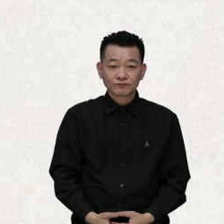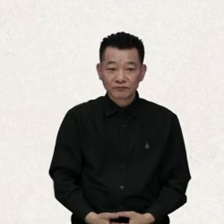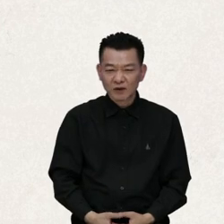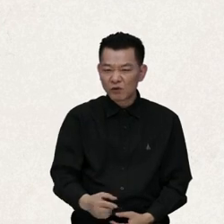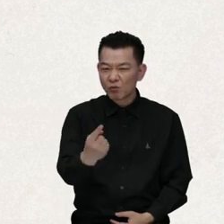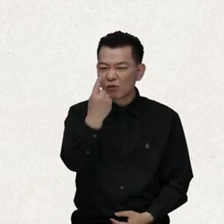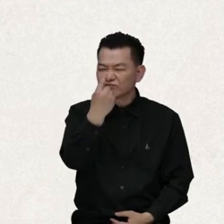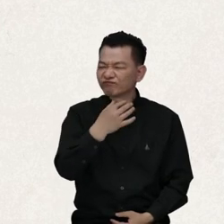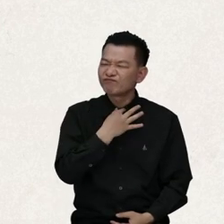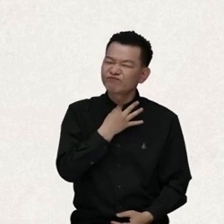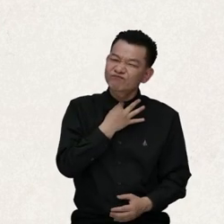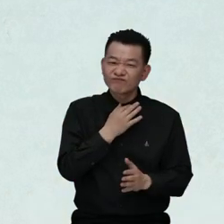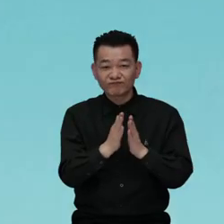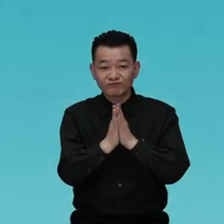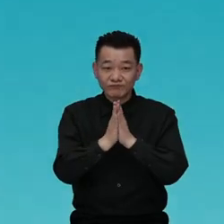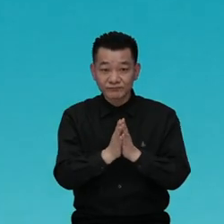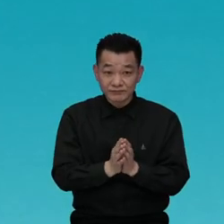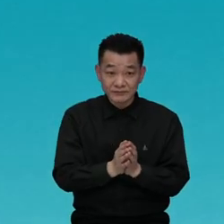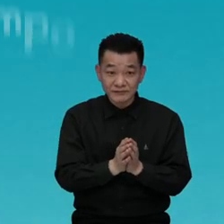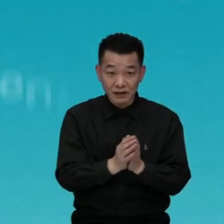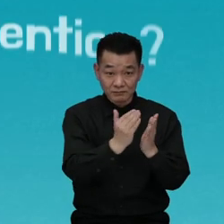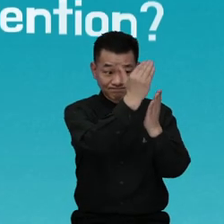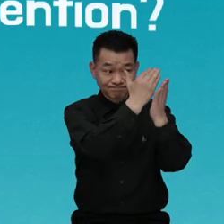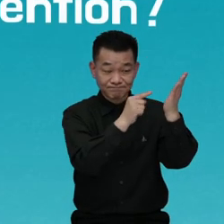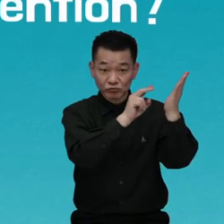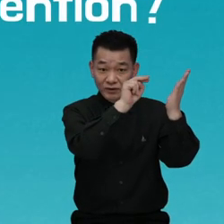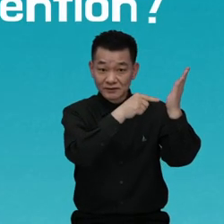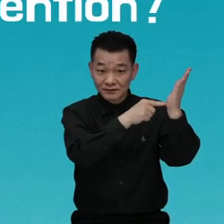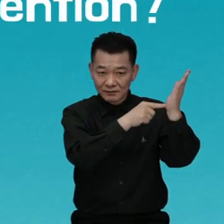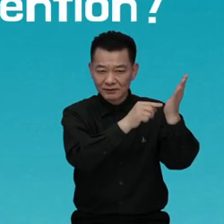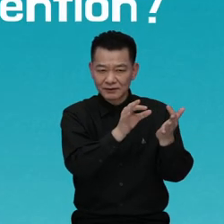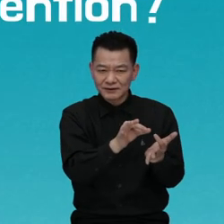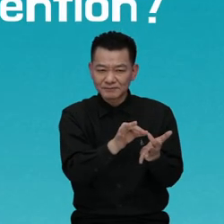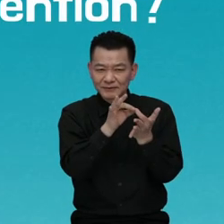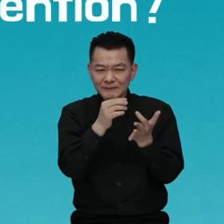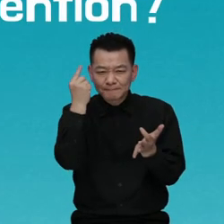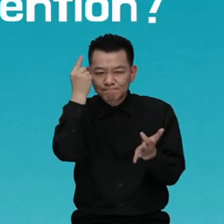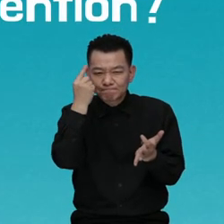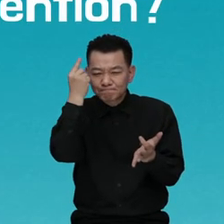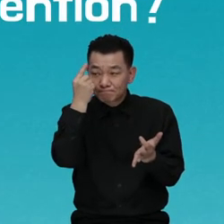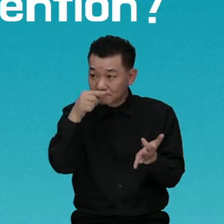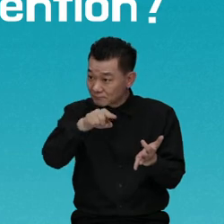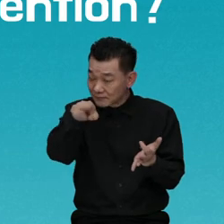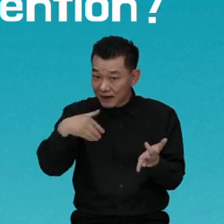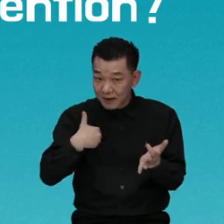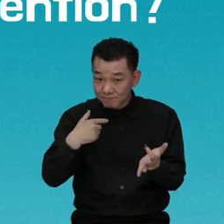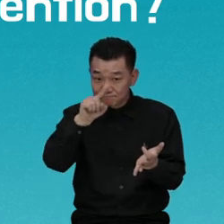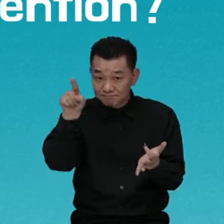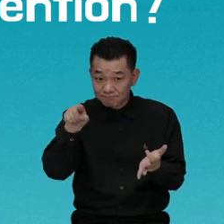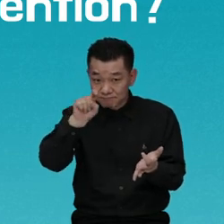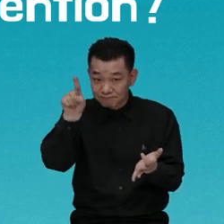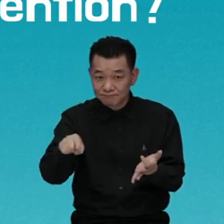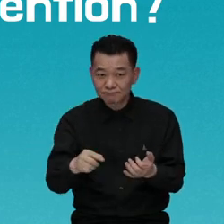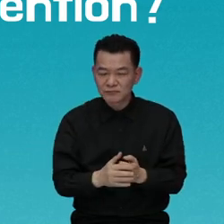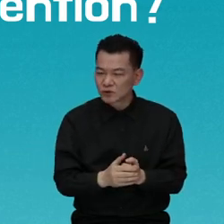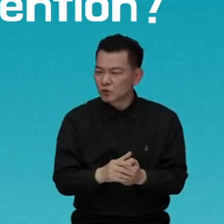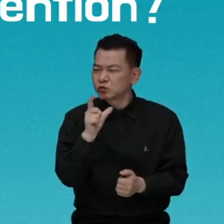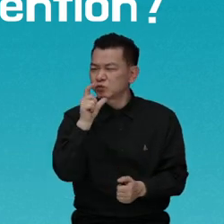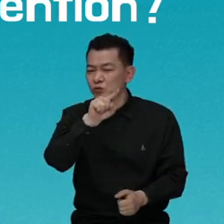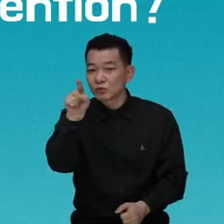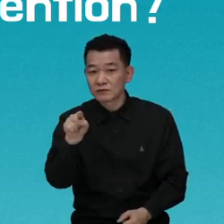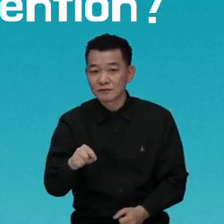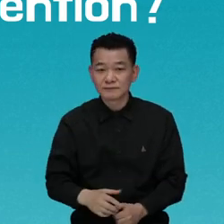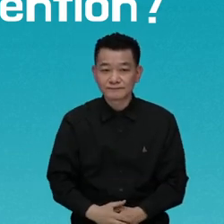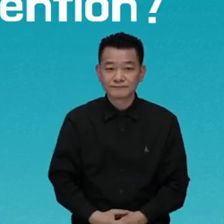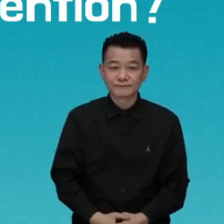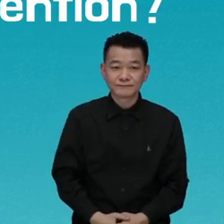I have one more question. I've heard that there are people particularly important in this Convention. Who